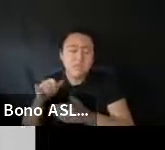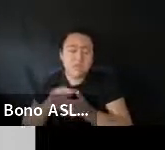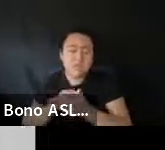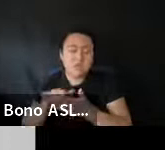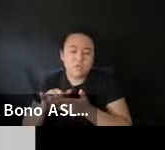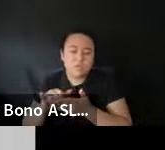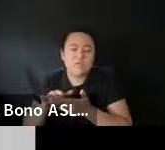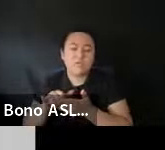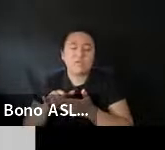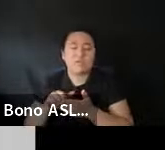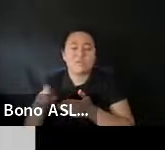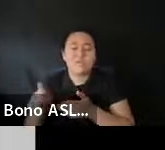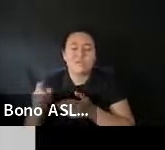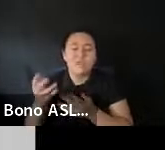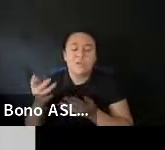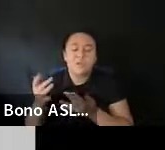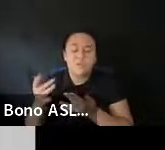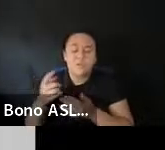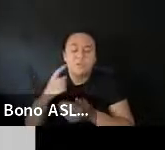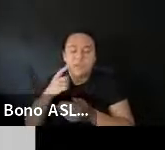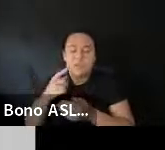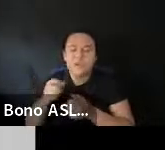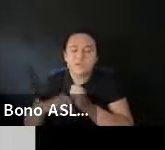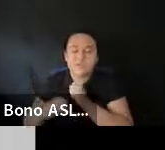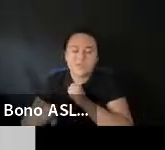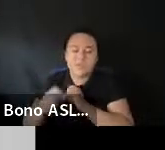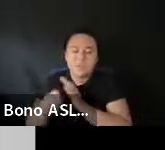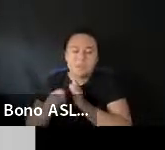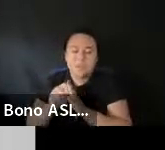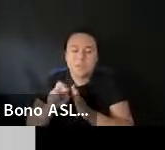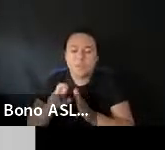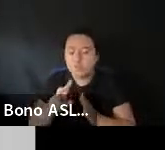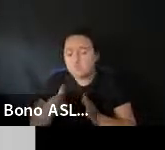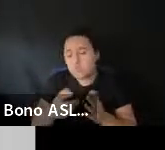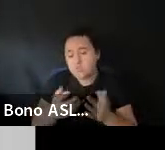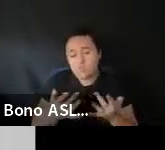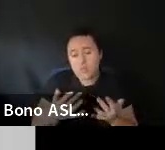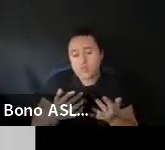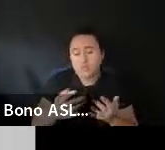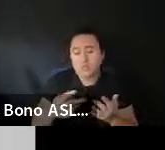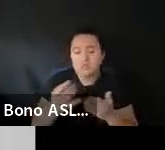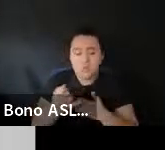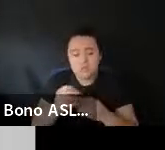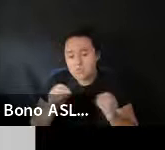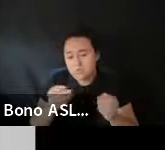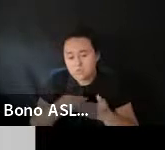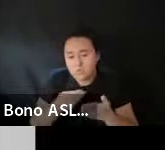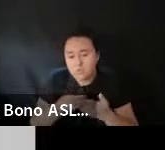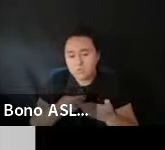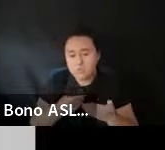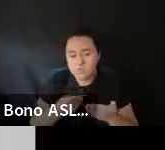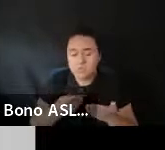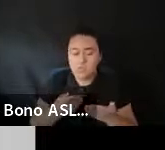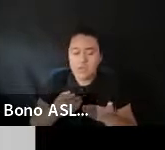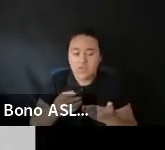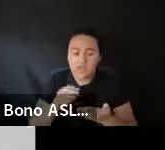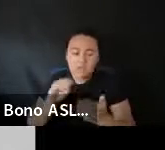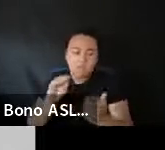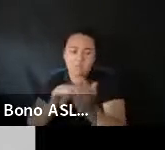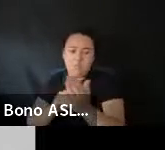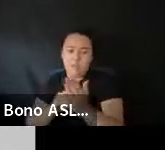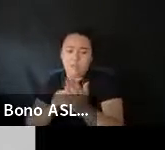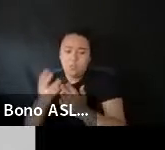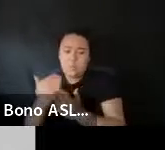For an extended period. Um. Or you have to wait. Or your project isn't funded. And then you're on some sort of waiting list. So. That